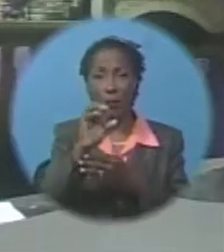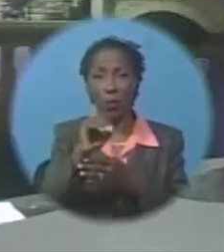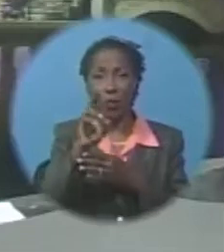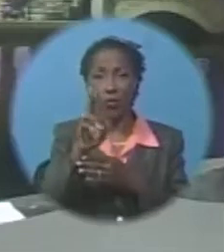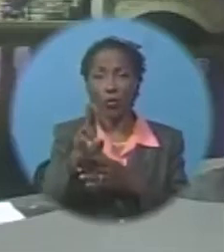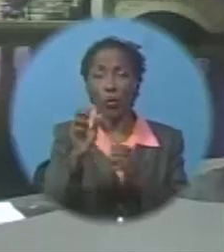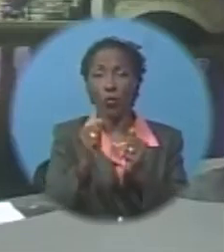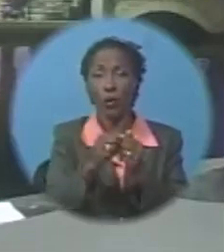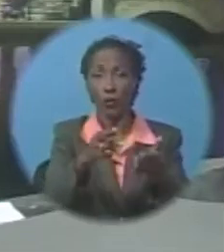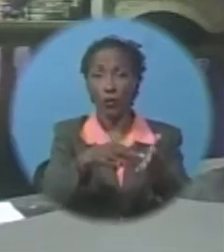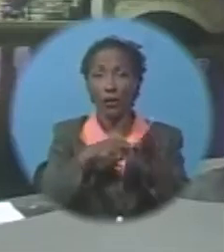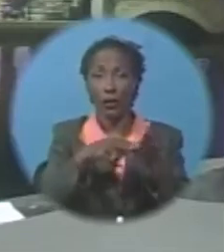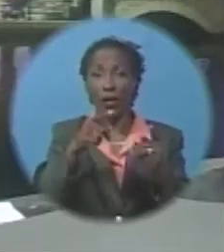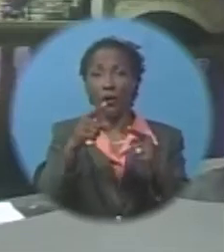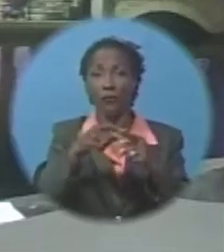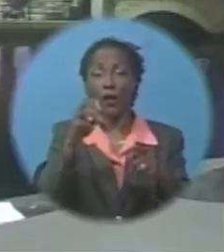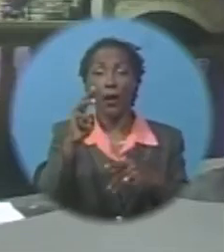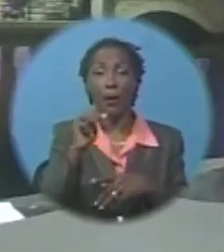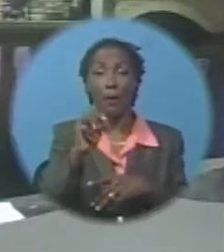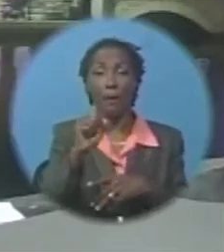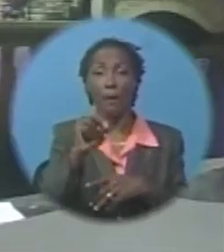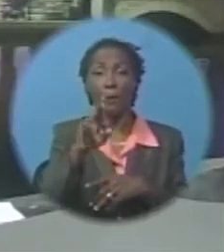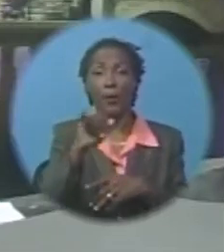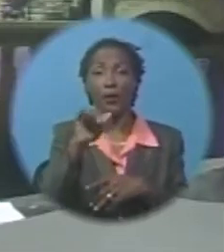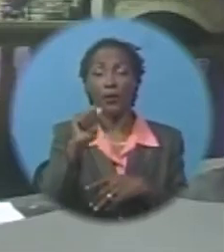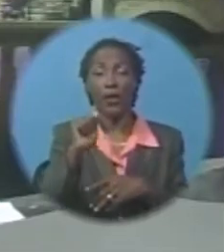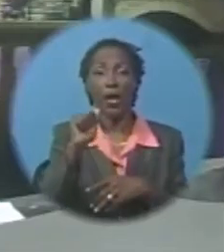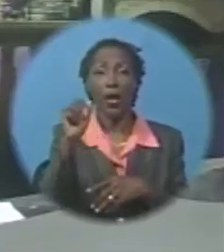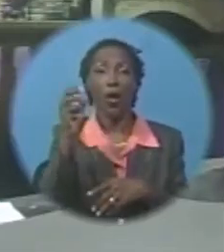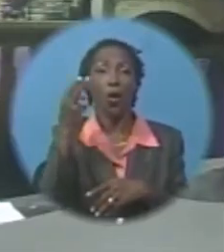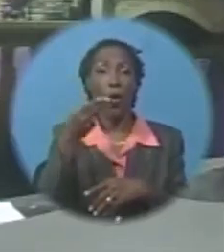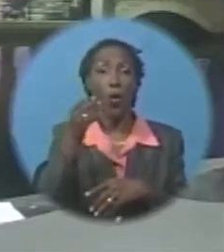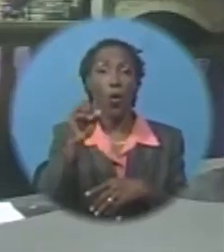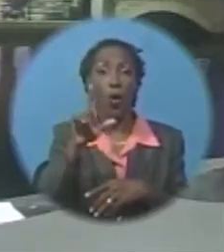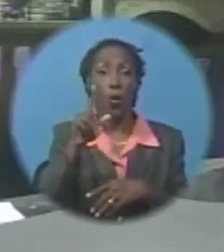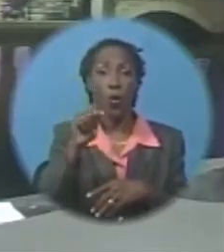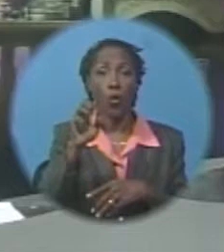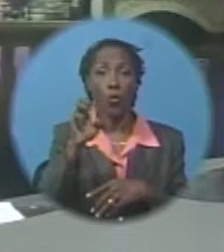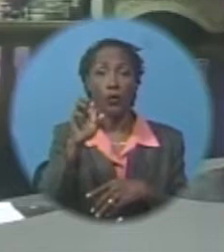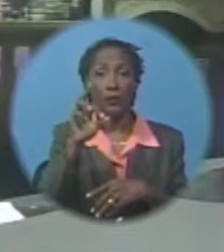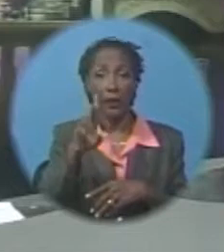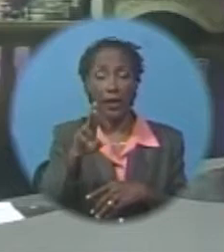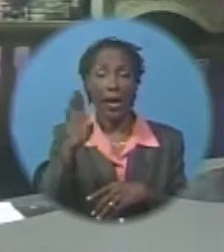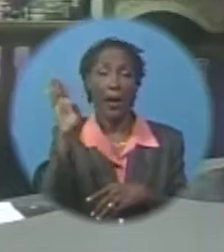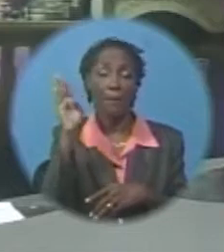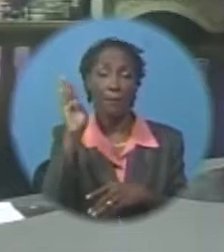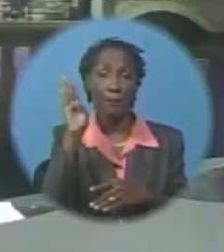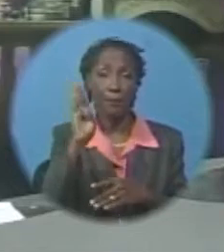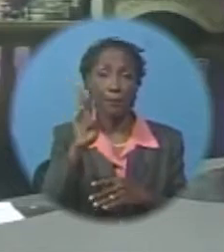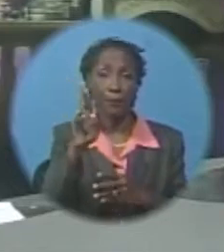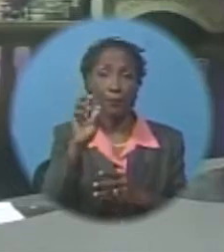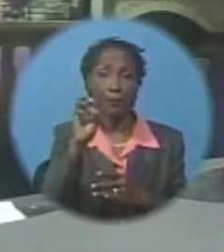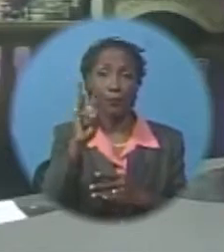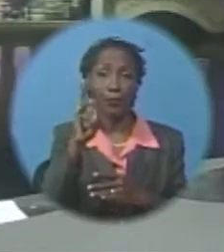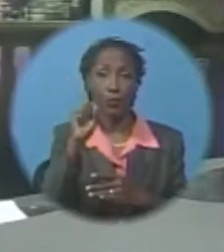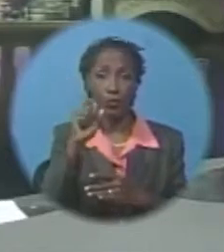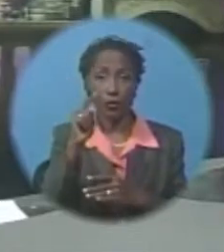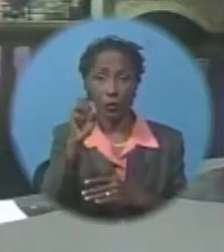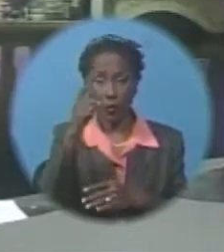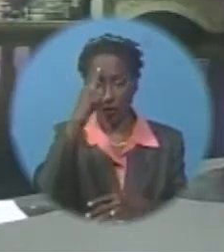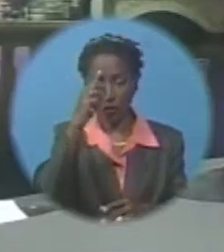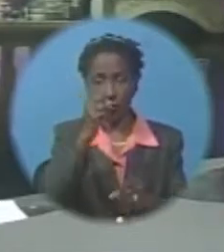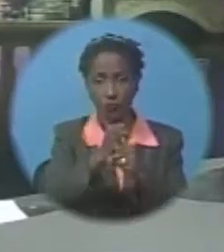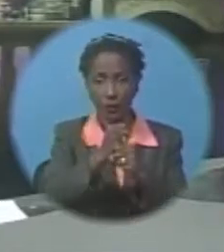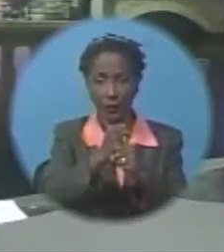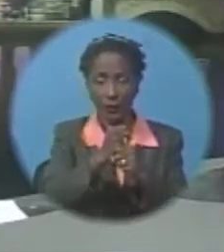representatives of the Maria Holder Trust and the Brewster Trust last Monday to facilitate the philanthropic work of the charities in